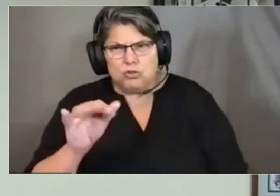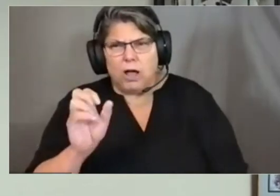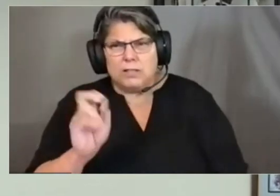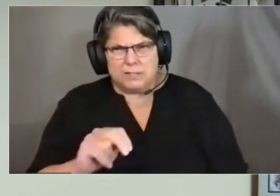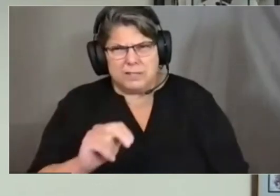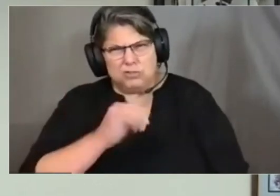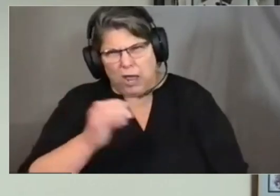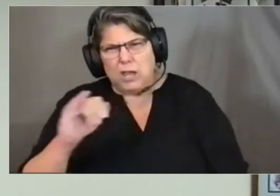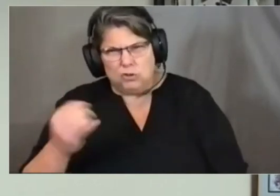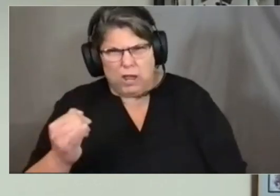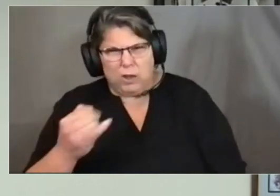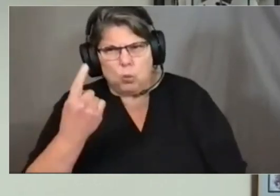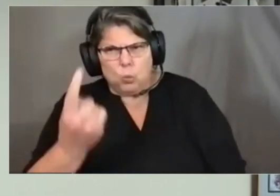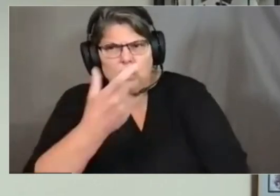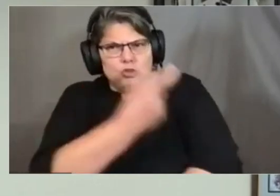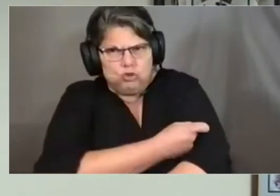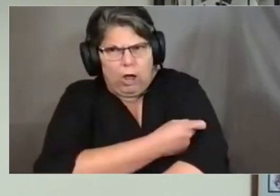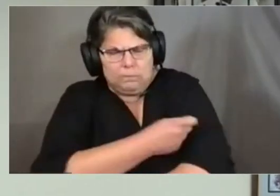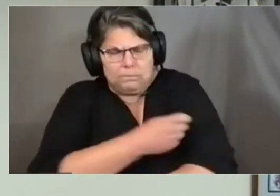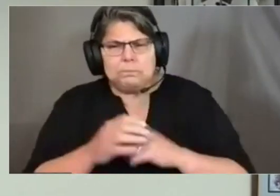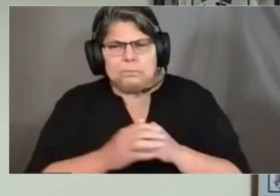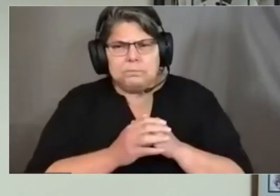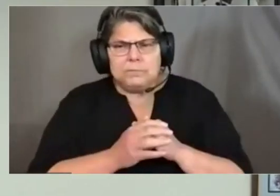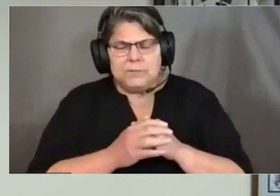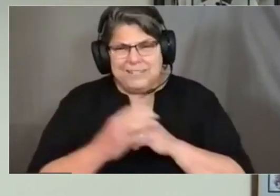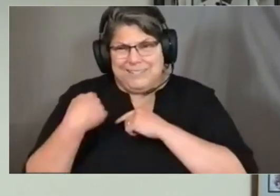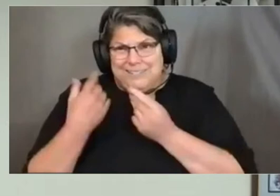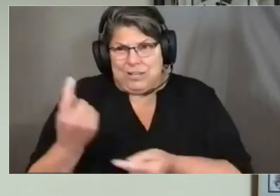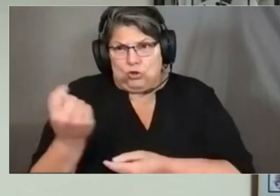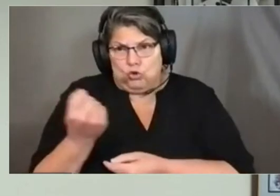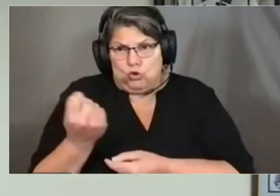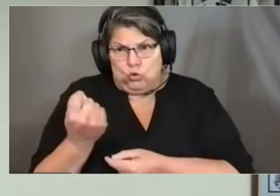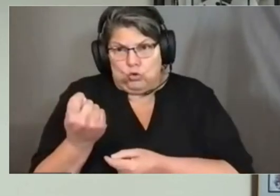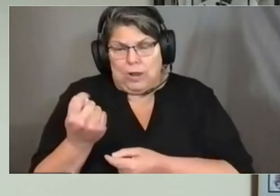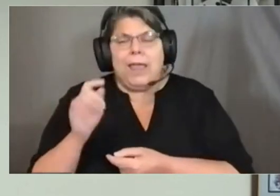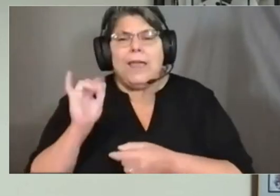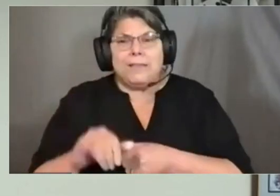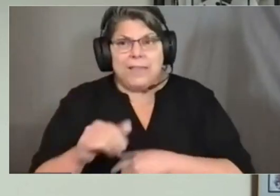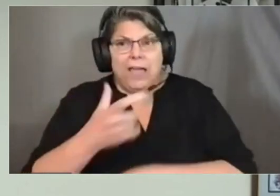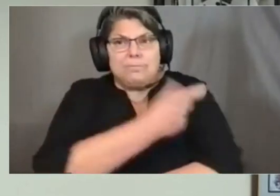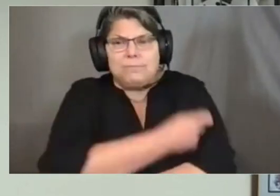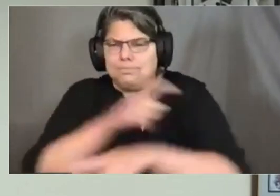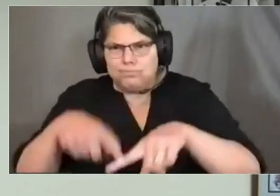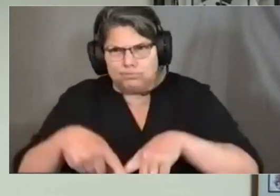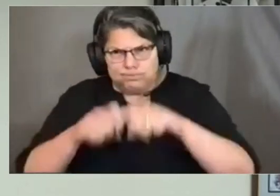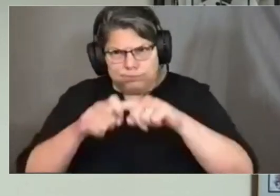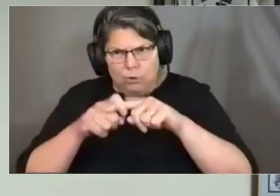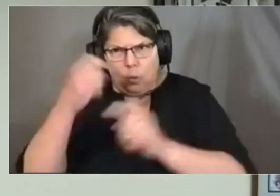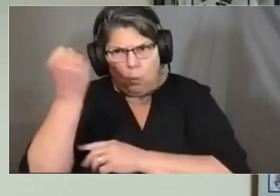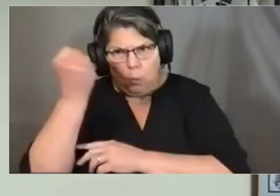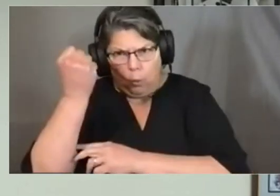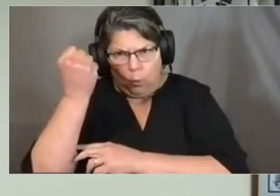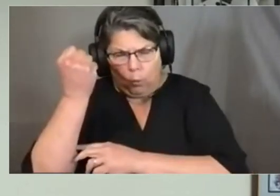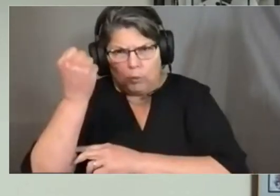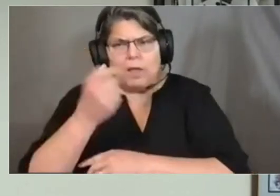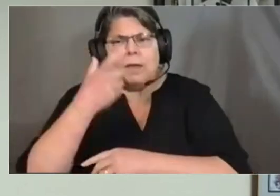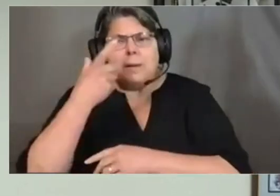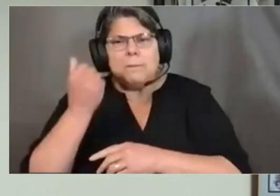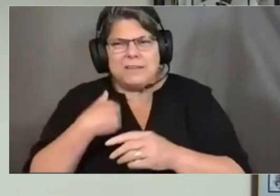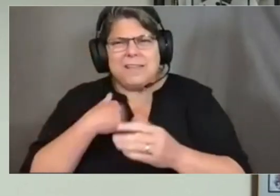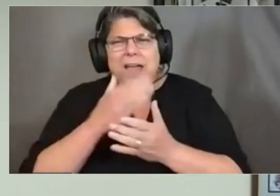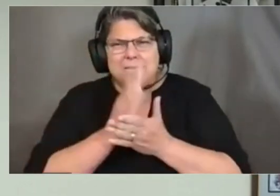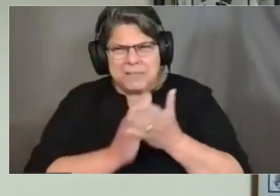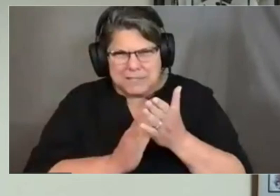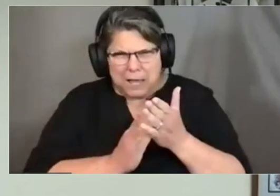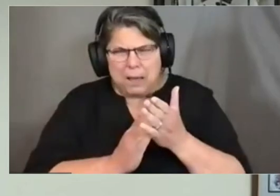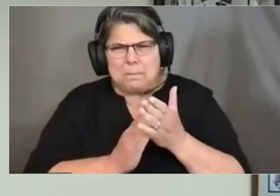vaccine. Since Tuesday, this vaccination has been put on pause due to reports of cerebro-basilar